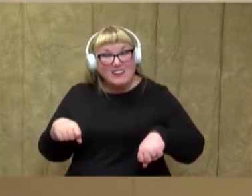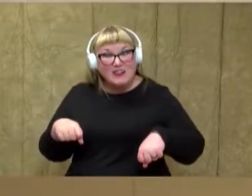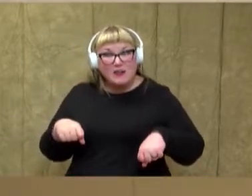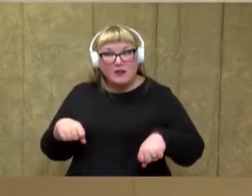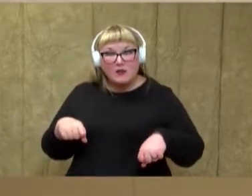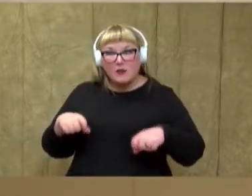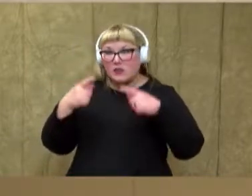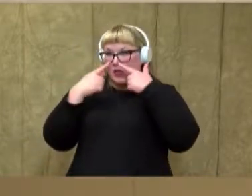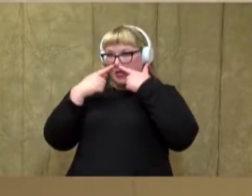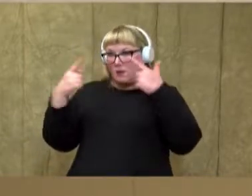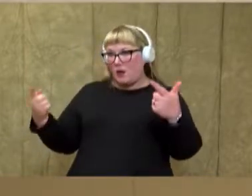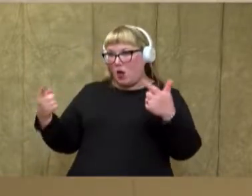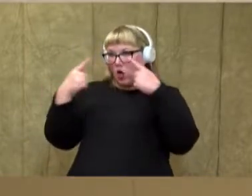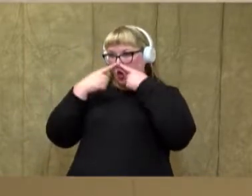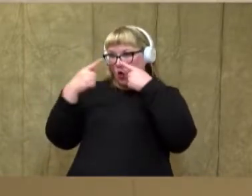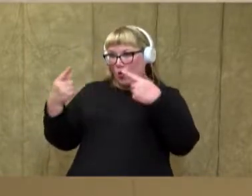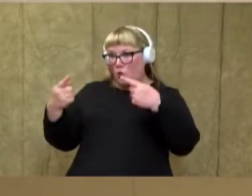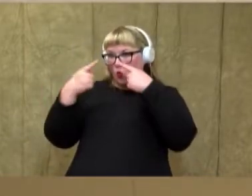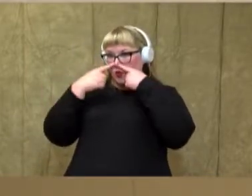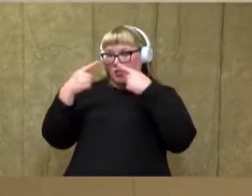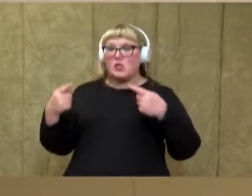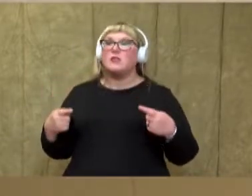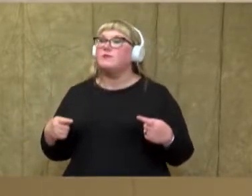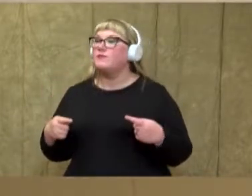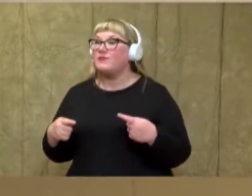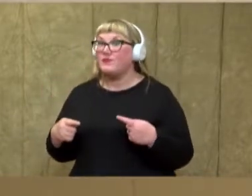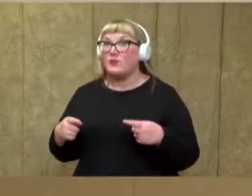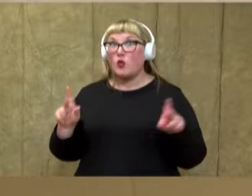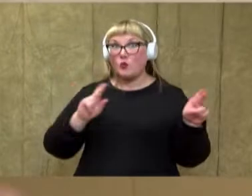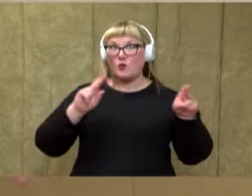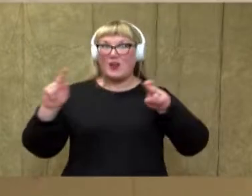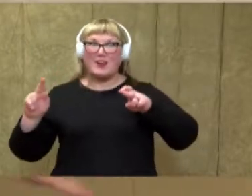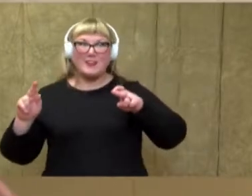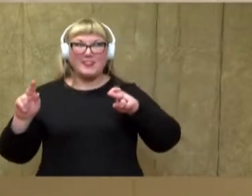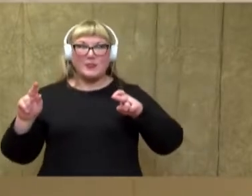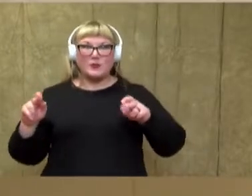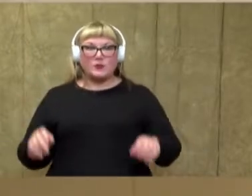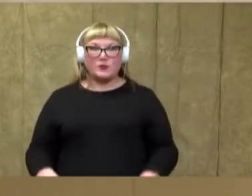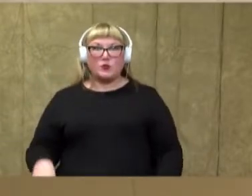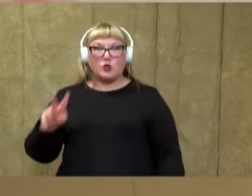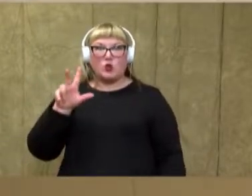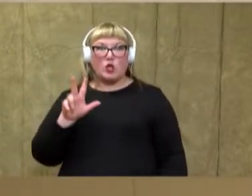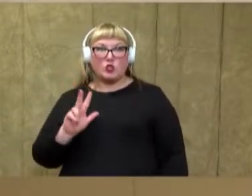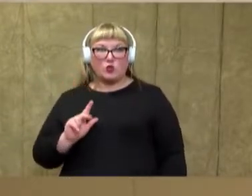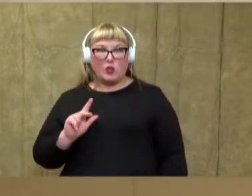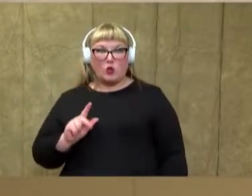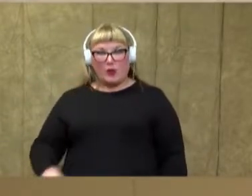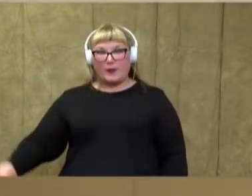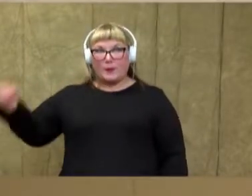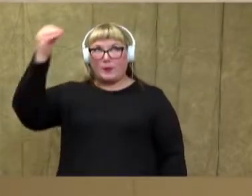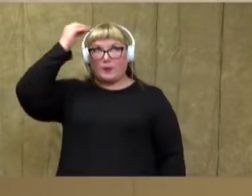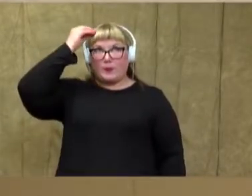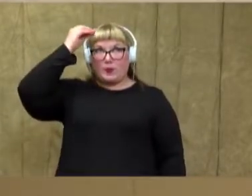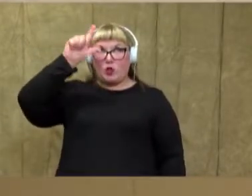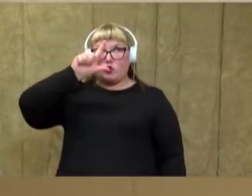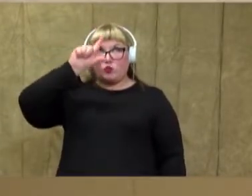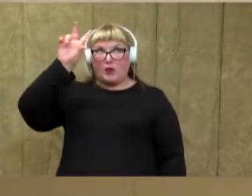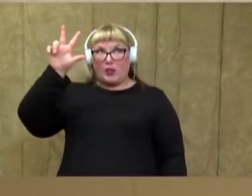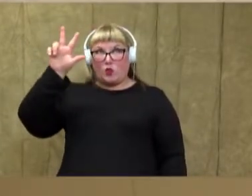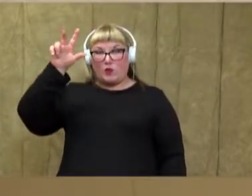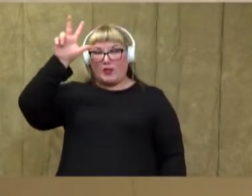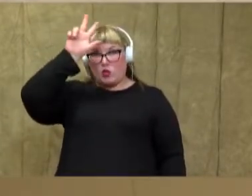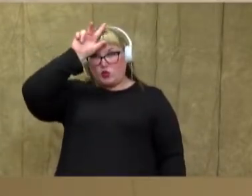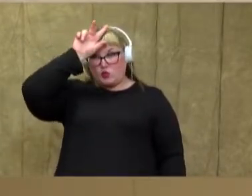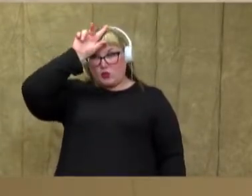time we're going to tap our nose. Are you ready? Let's pick up 23. Put it in our head and